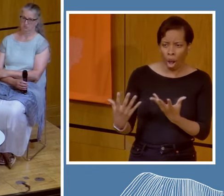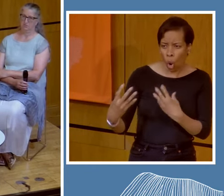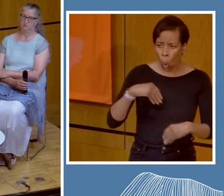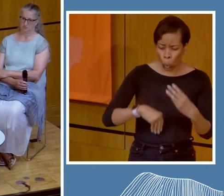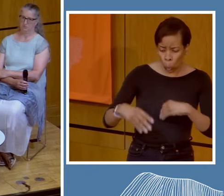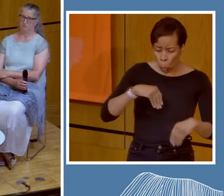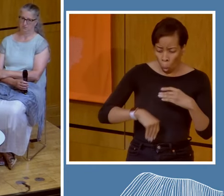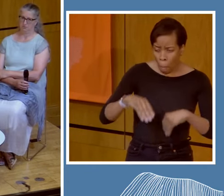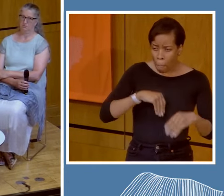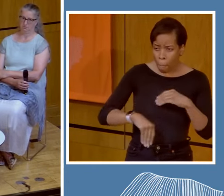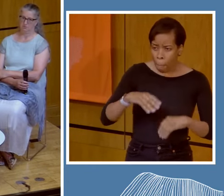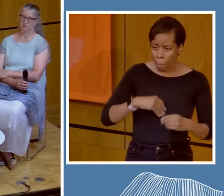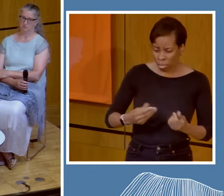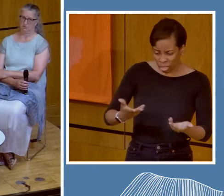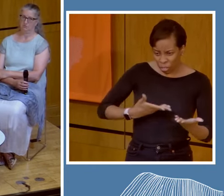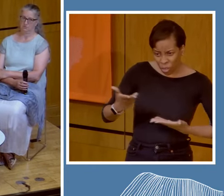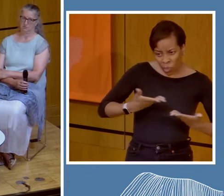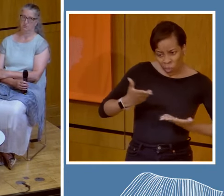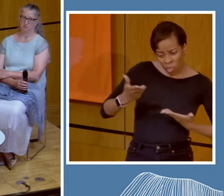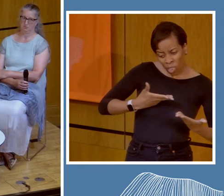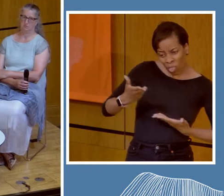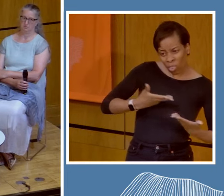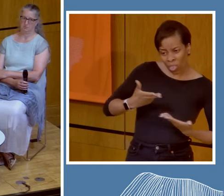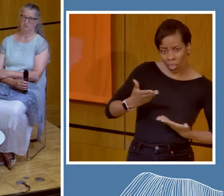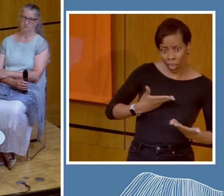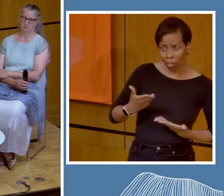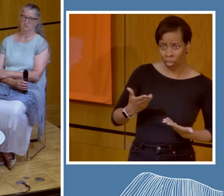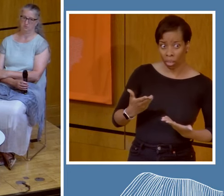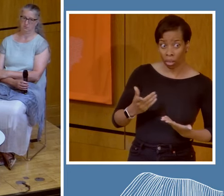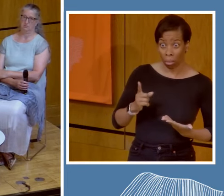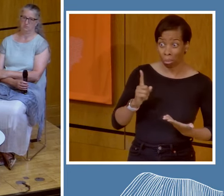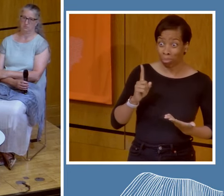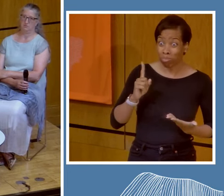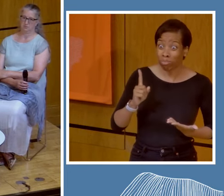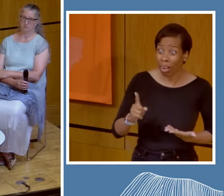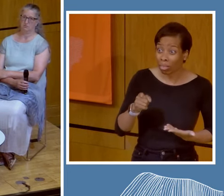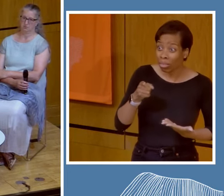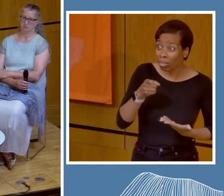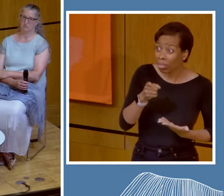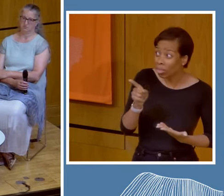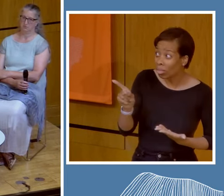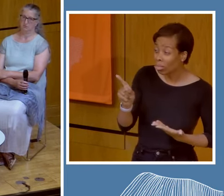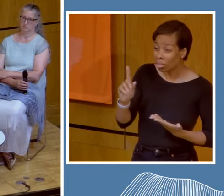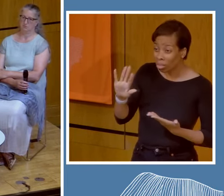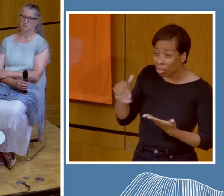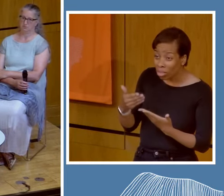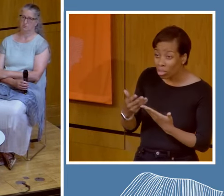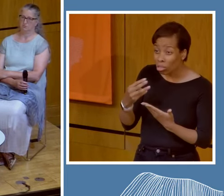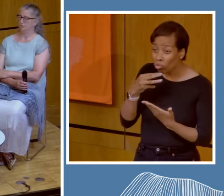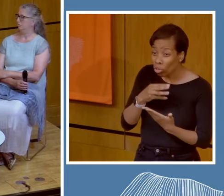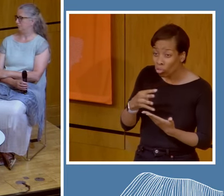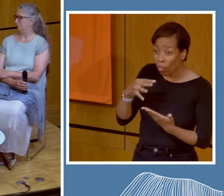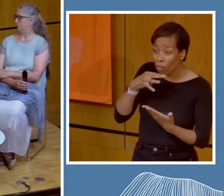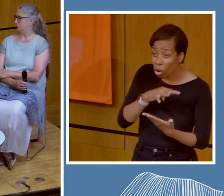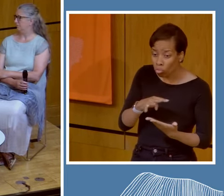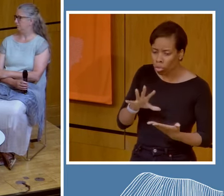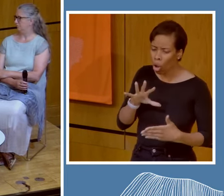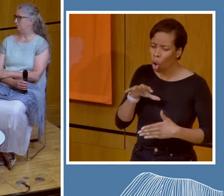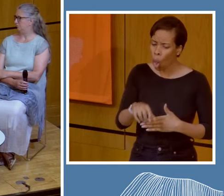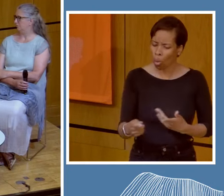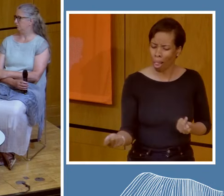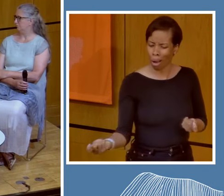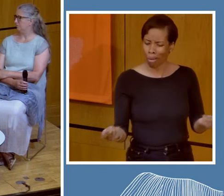extractive way of life that has emerged over 300 or 400 years of, you know, being colonial powers?